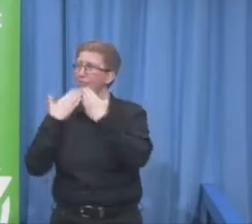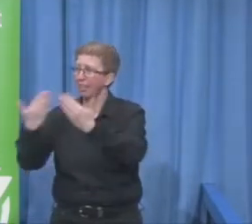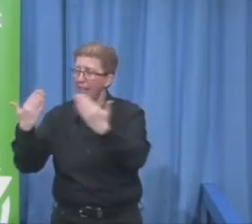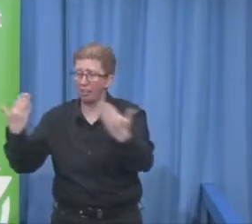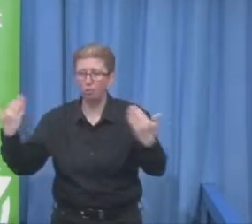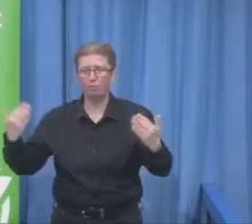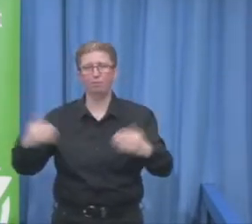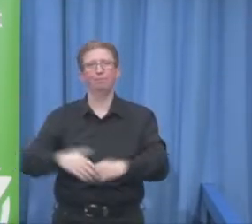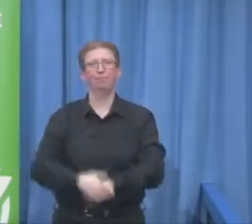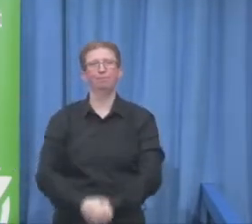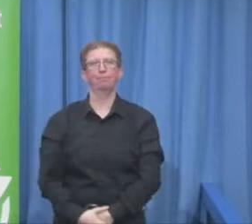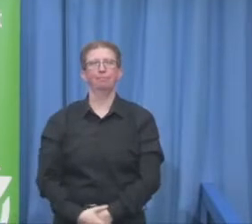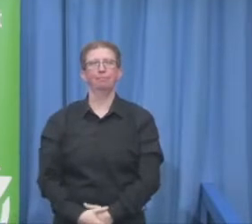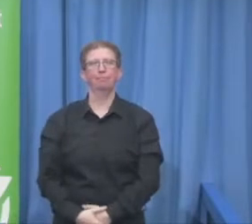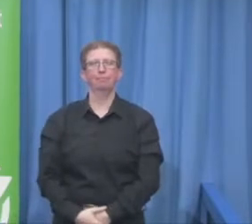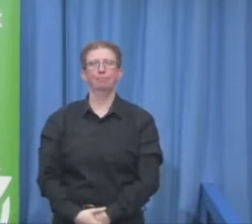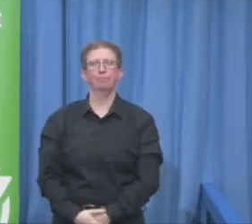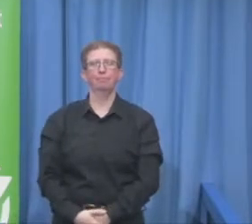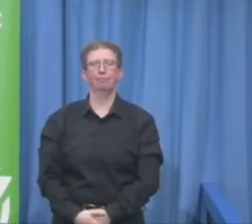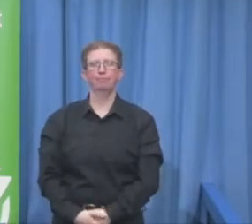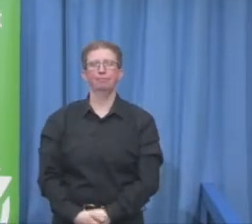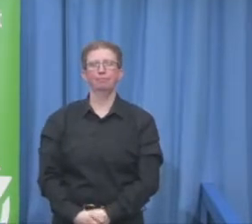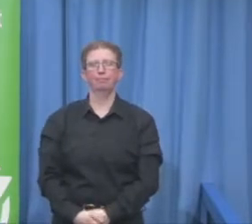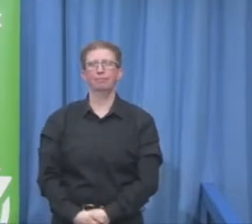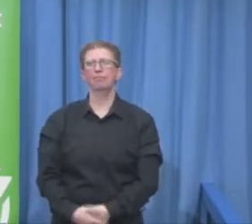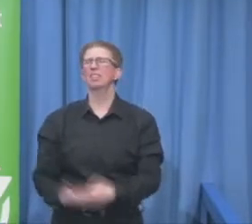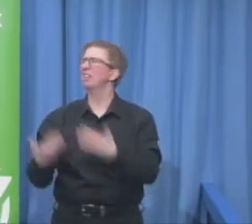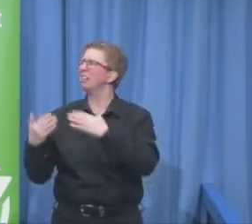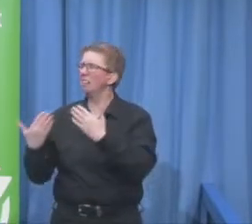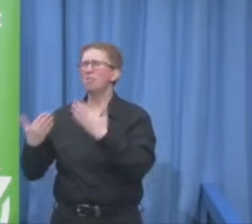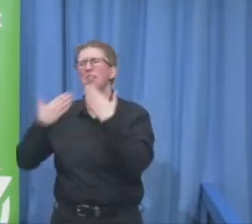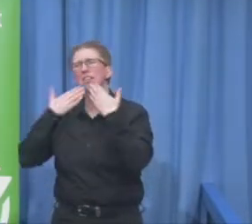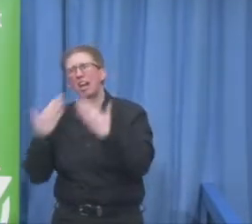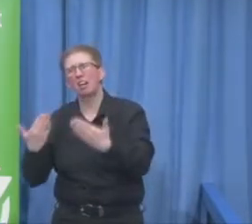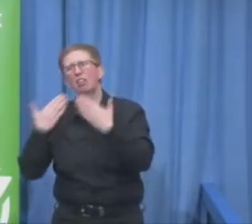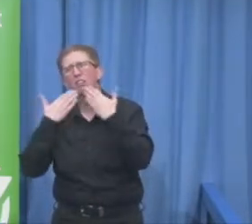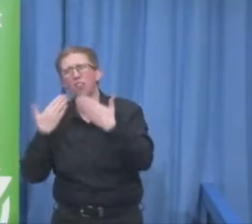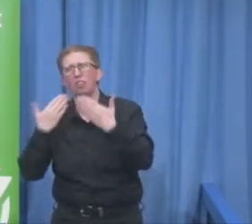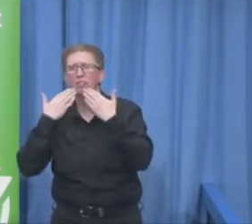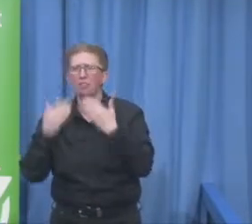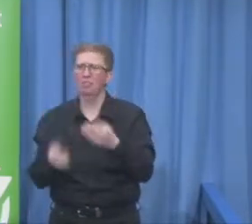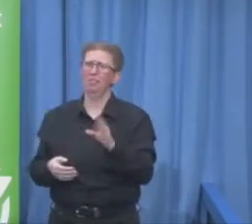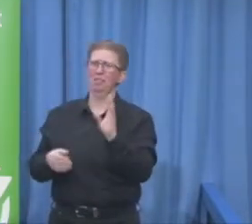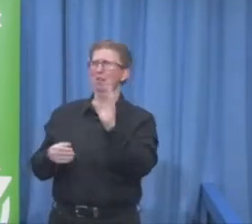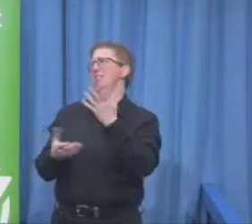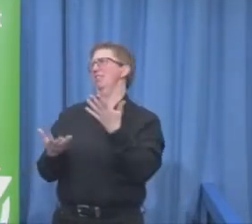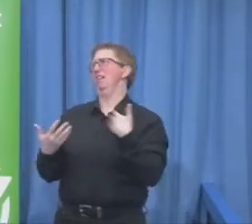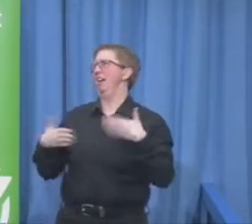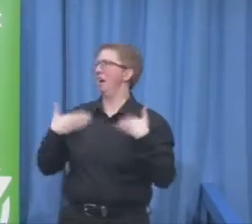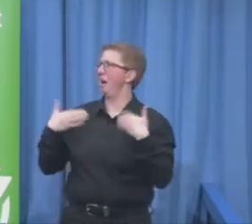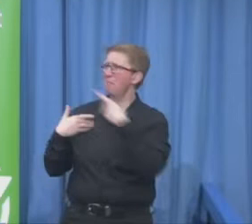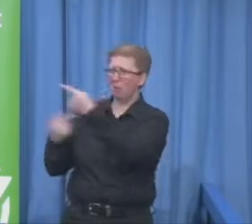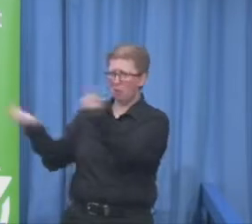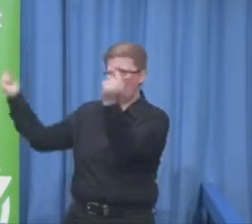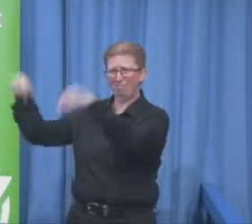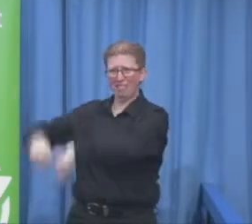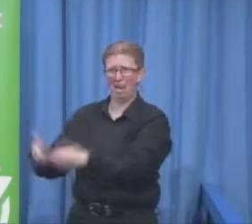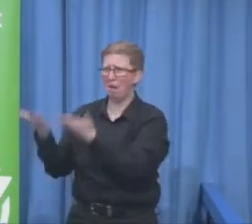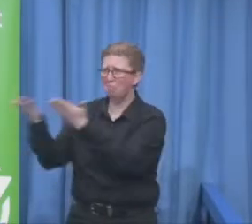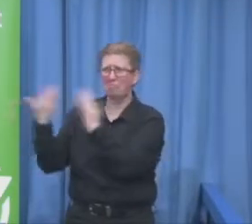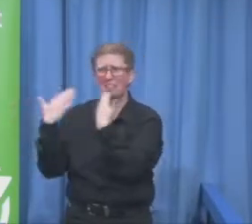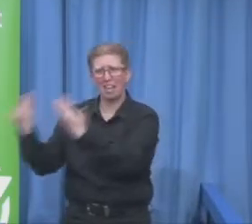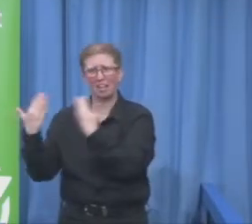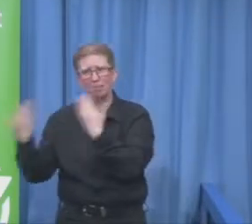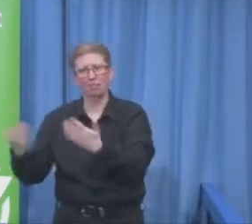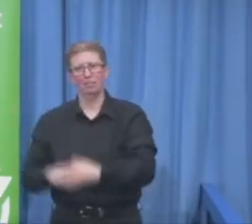want to do all those statistics thank you very very much brilliant to have you okay so we're going to talk a little bit about marketing and design